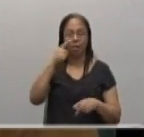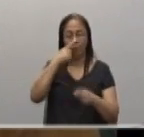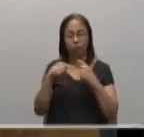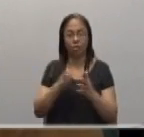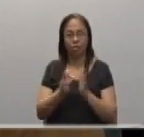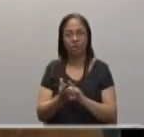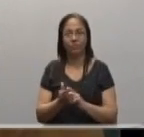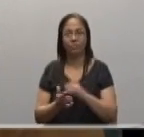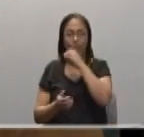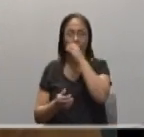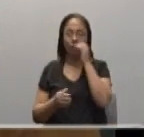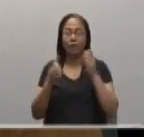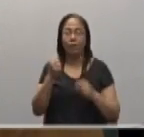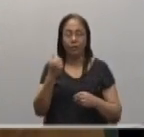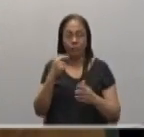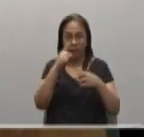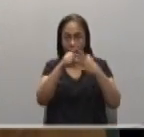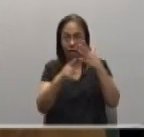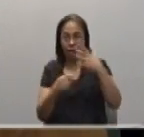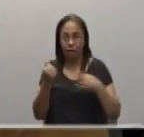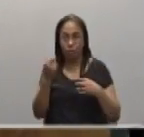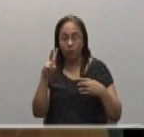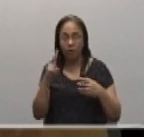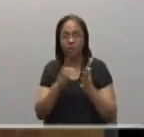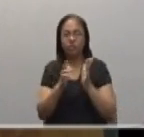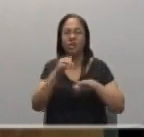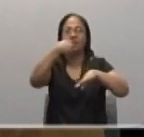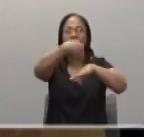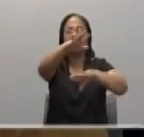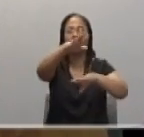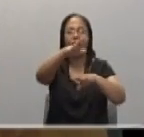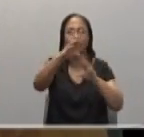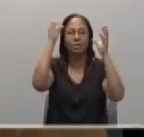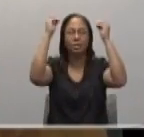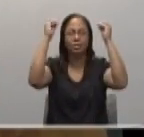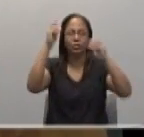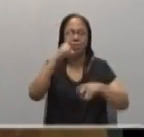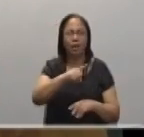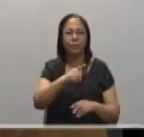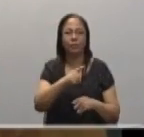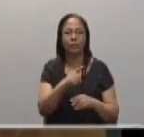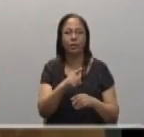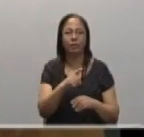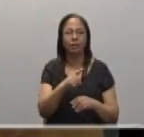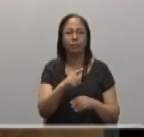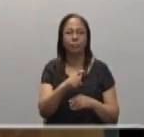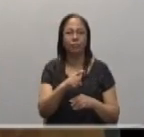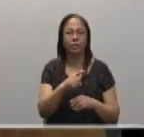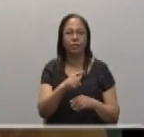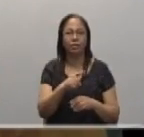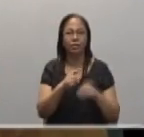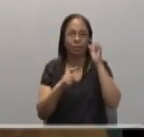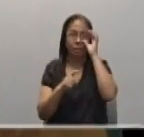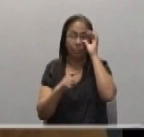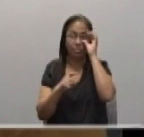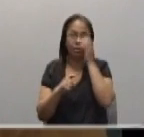These twelve Jesus sent out, instructing them as follows. Do not turn your step